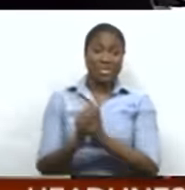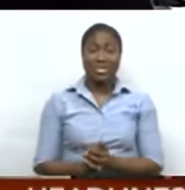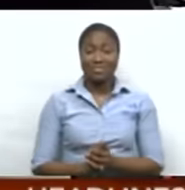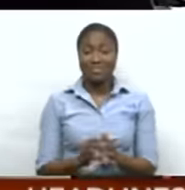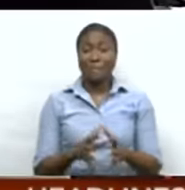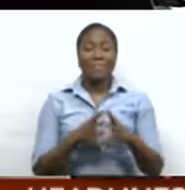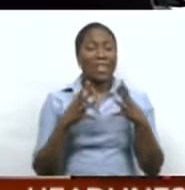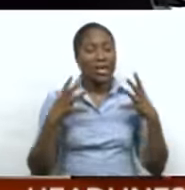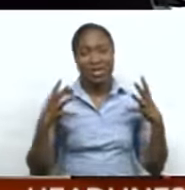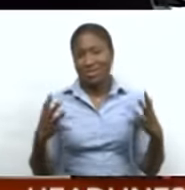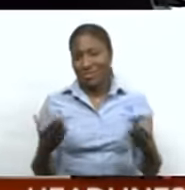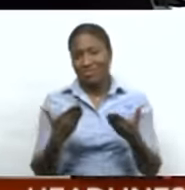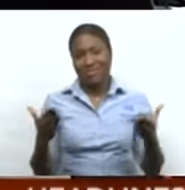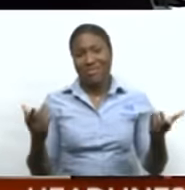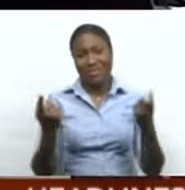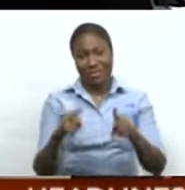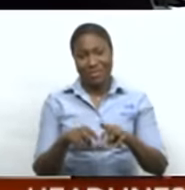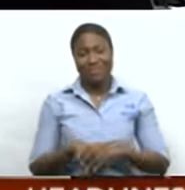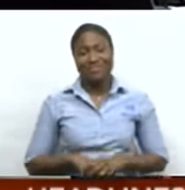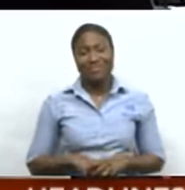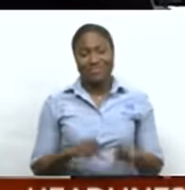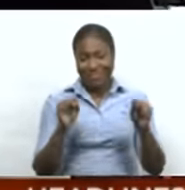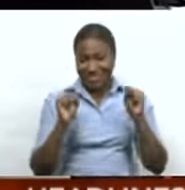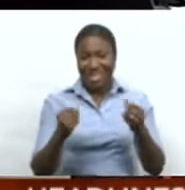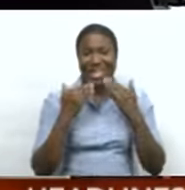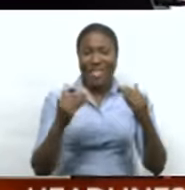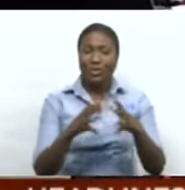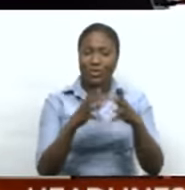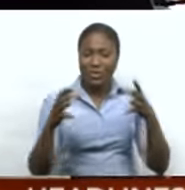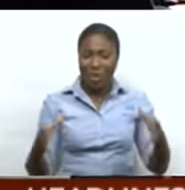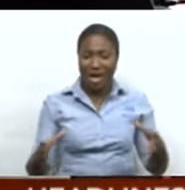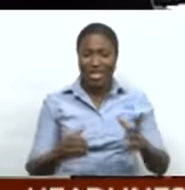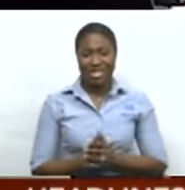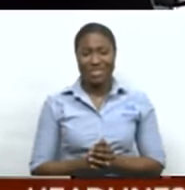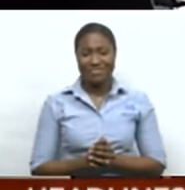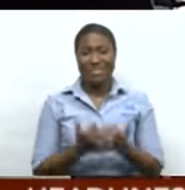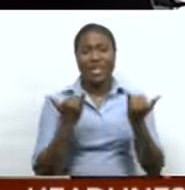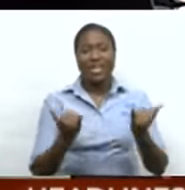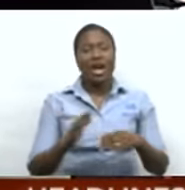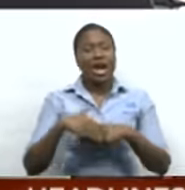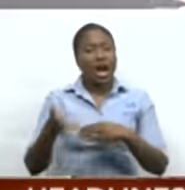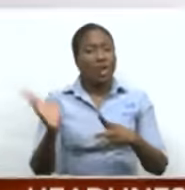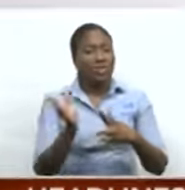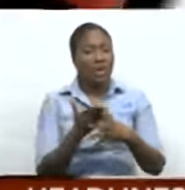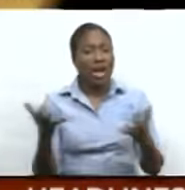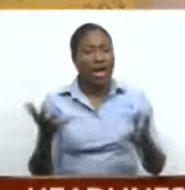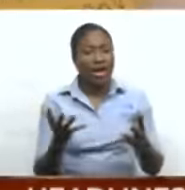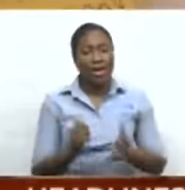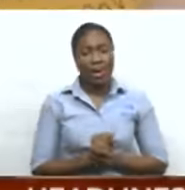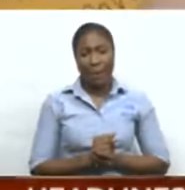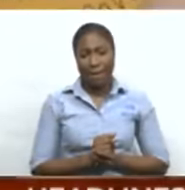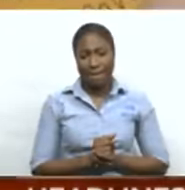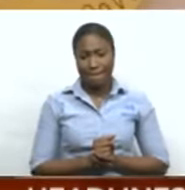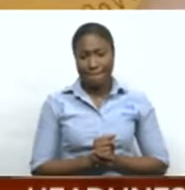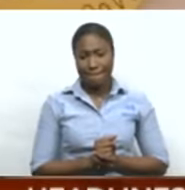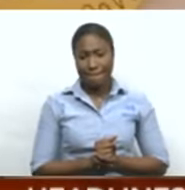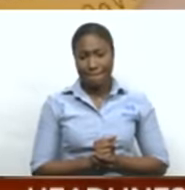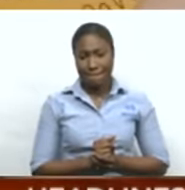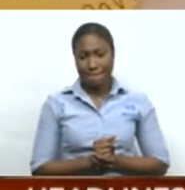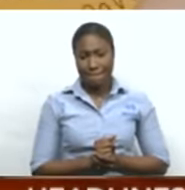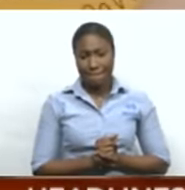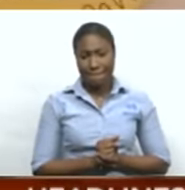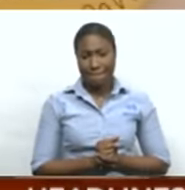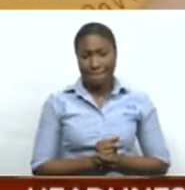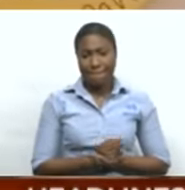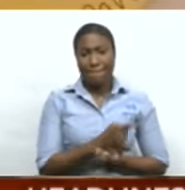a bunch of excitement happening. All right, thank you so much, Killeen. Well, that's what's still to come in the news. But we